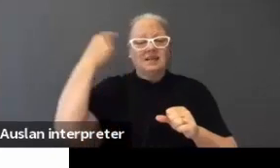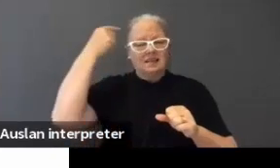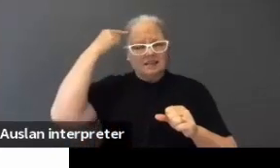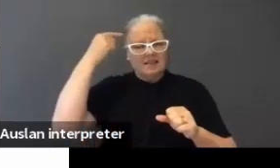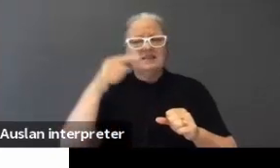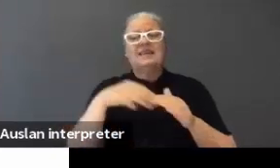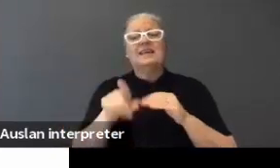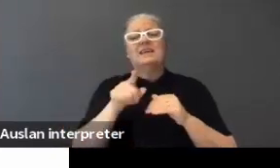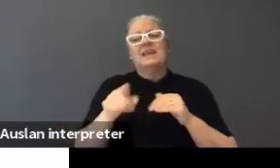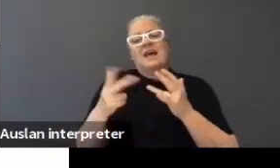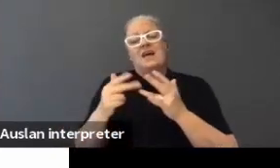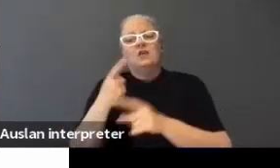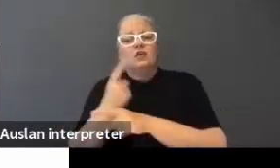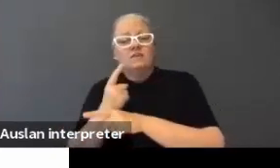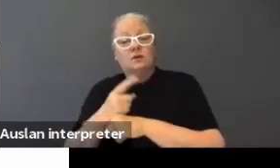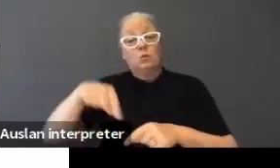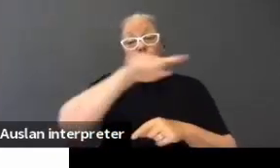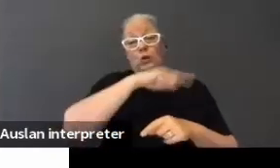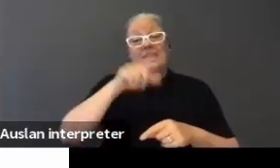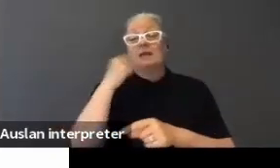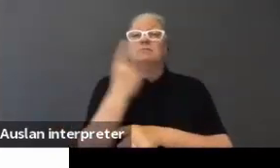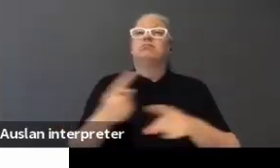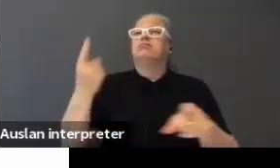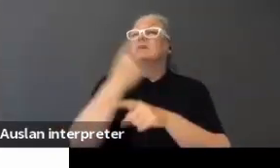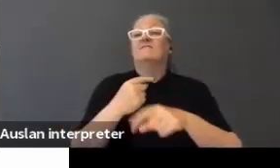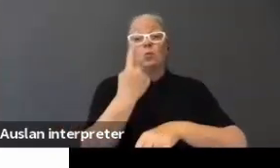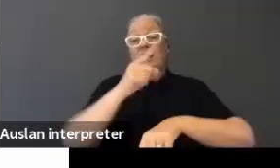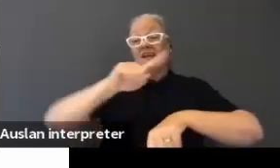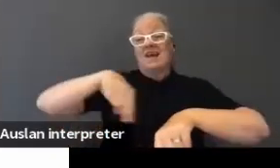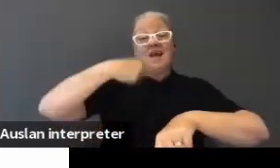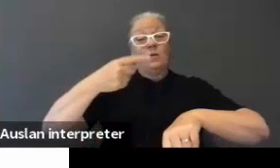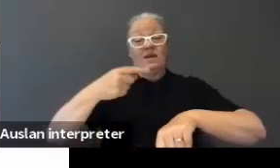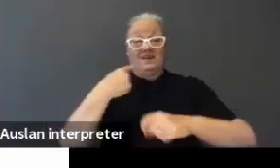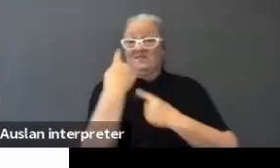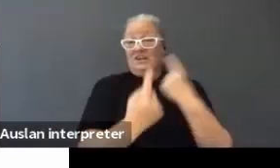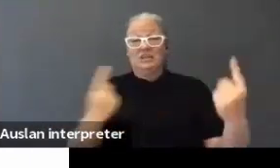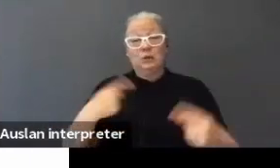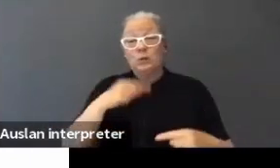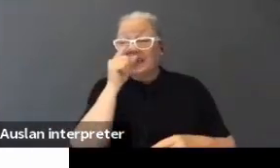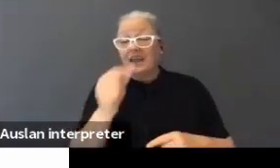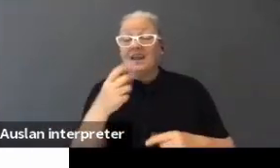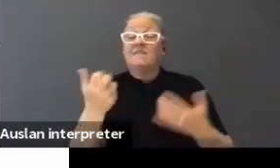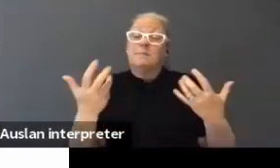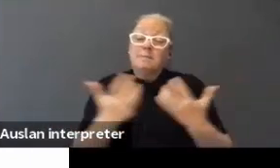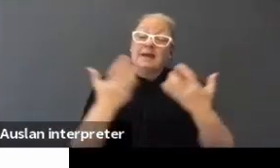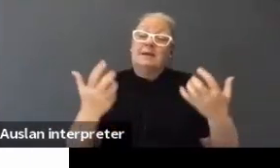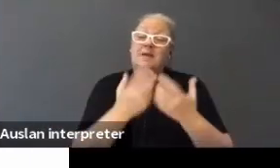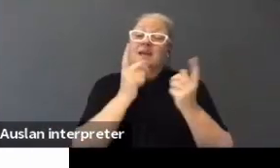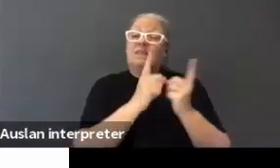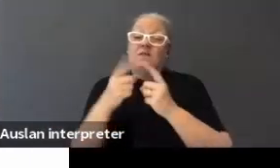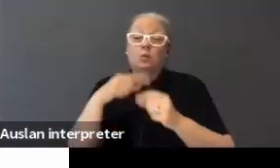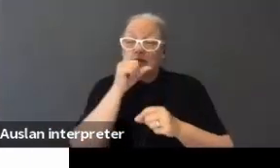conversation, each of us could go on this for an hour on our own, just individually. There are so many things that we can talk about.